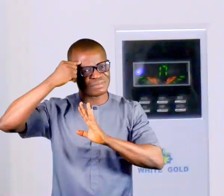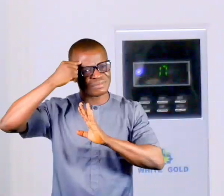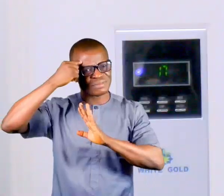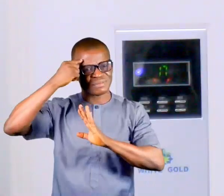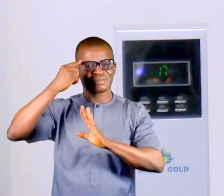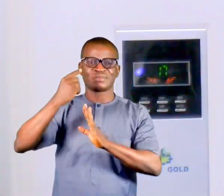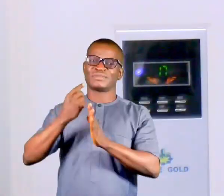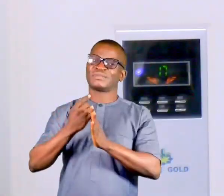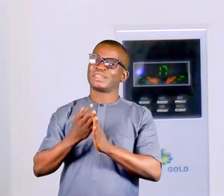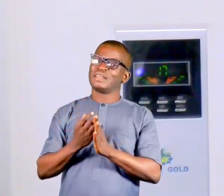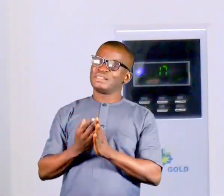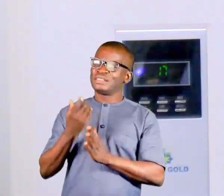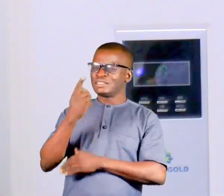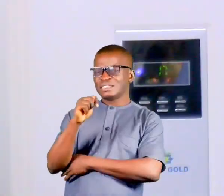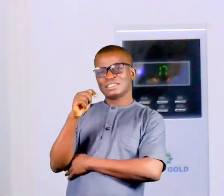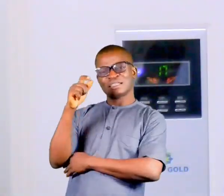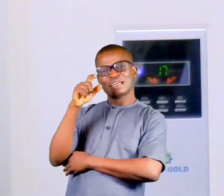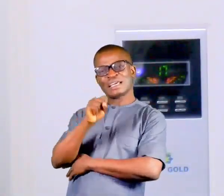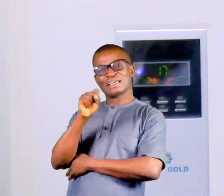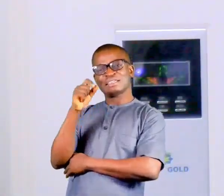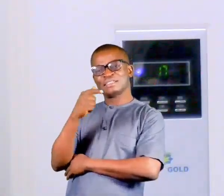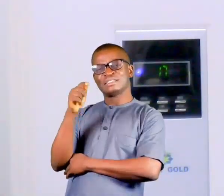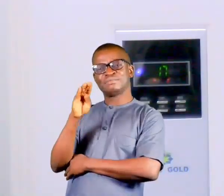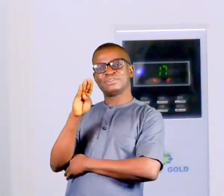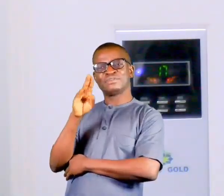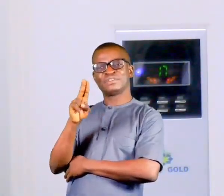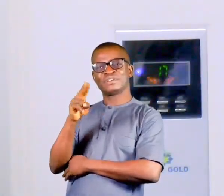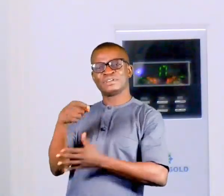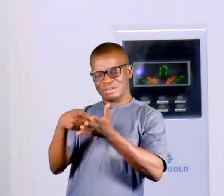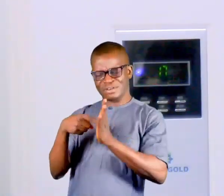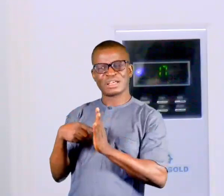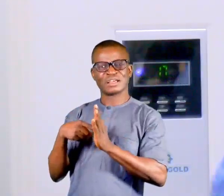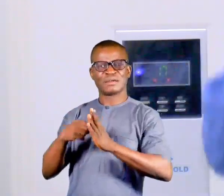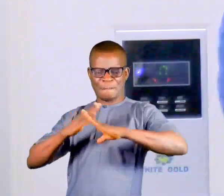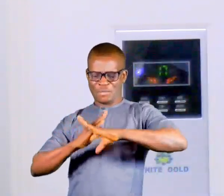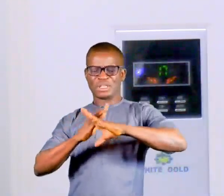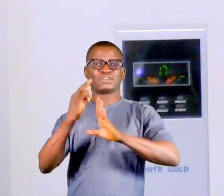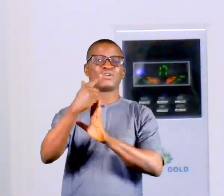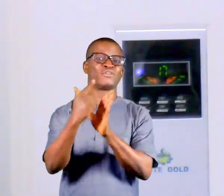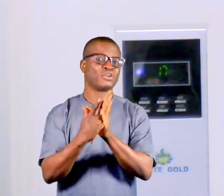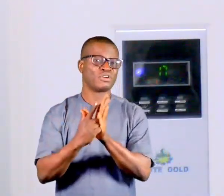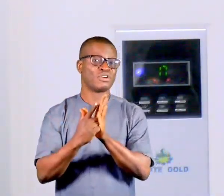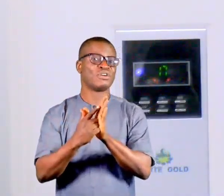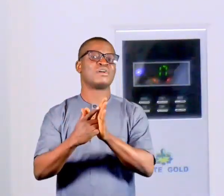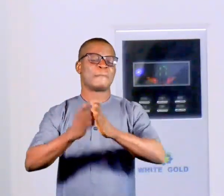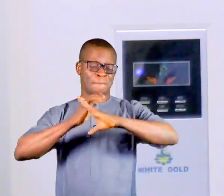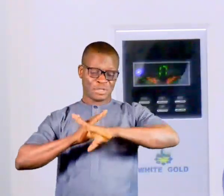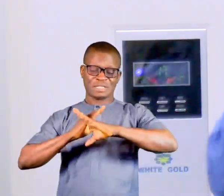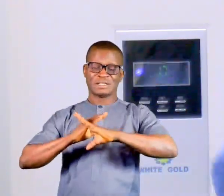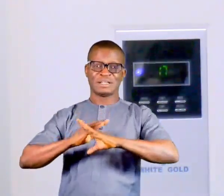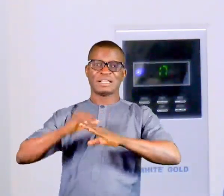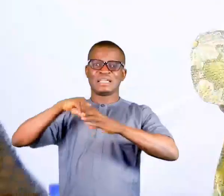why victims of SGBV are vulnerable, why they need protection of the law, and why they need actual protection